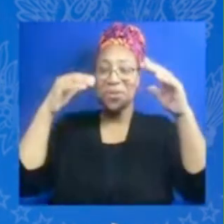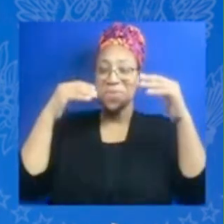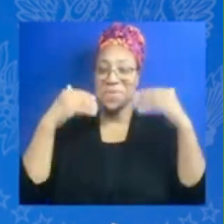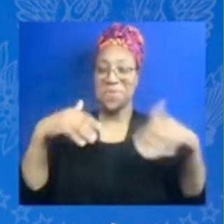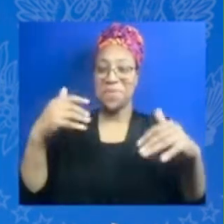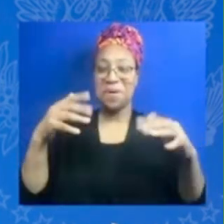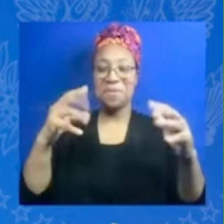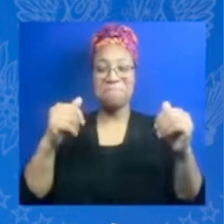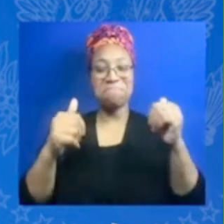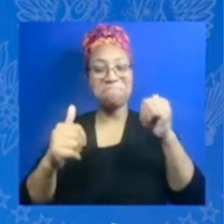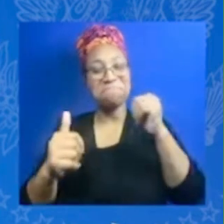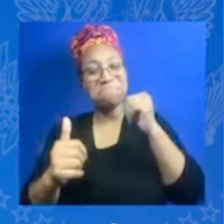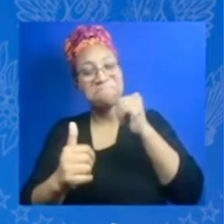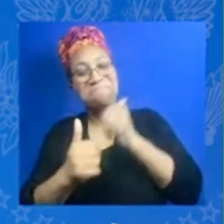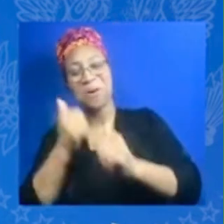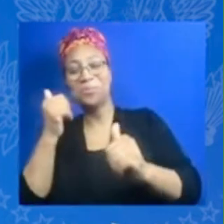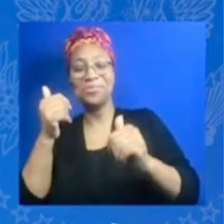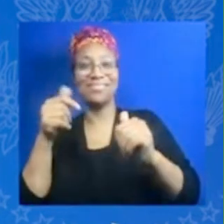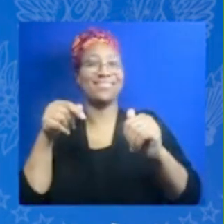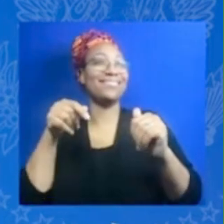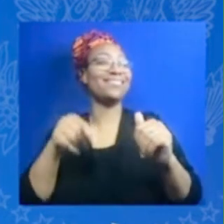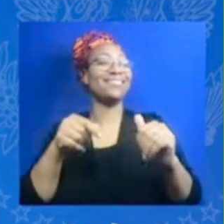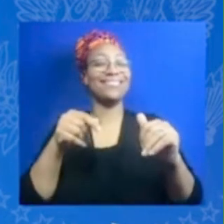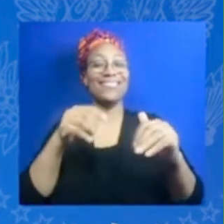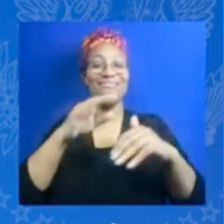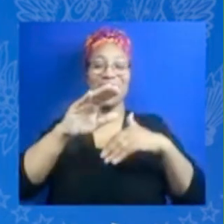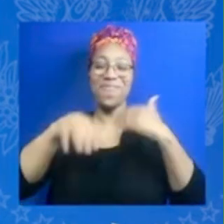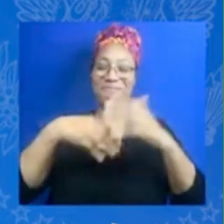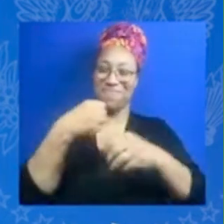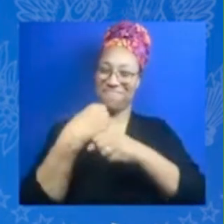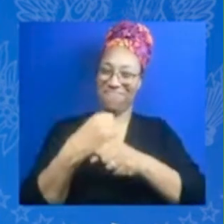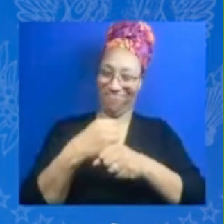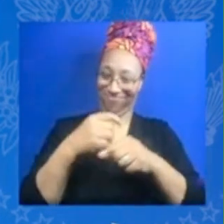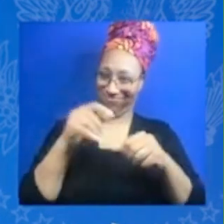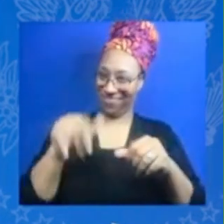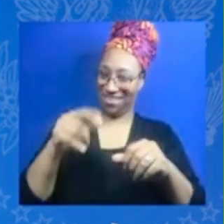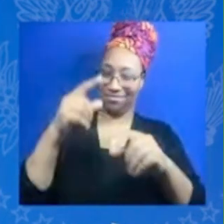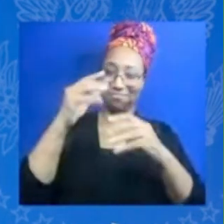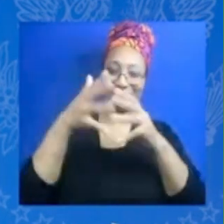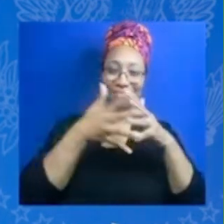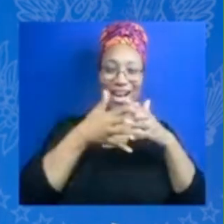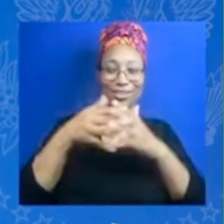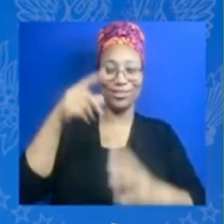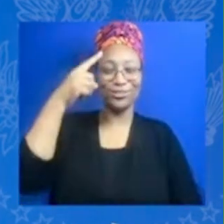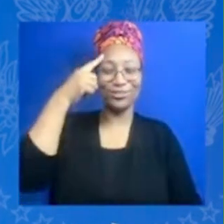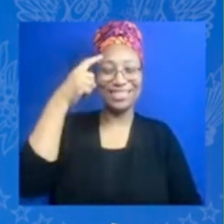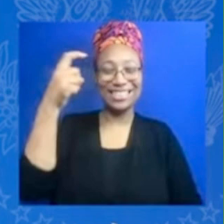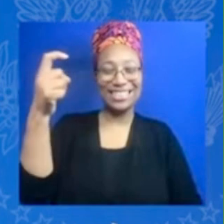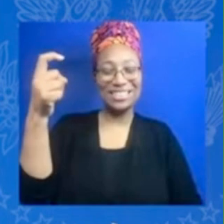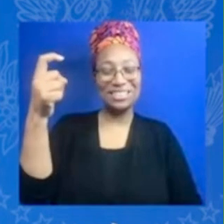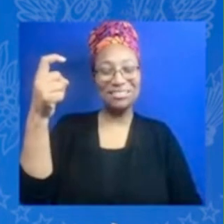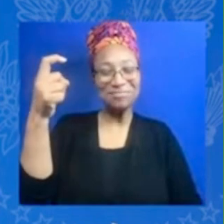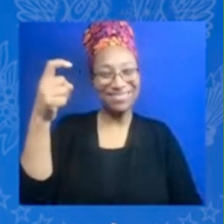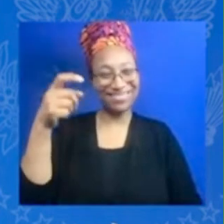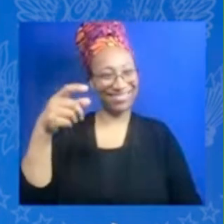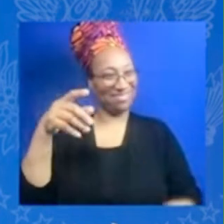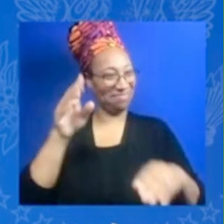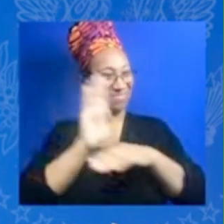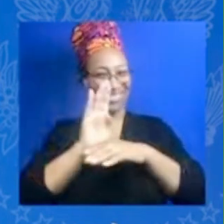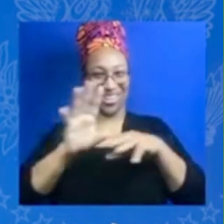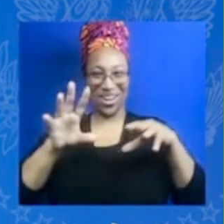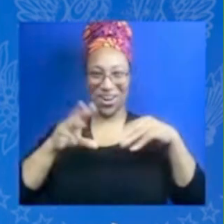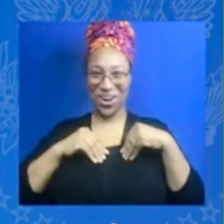our American dreams of entrepreneurship so I want to welcome up our incredible panelists let's start first by welcoming back